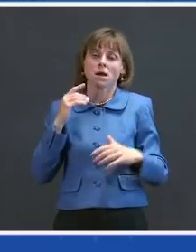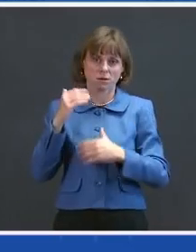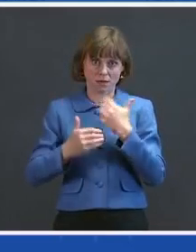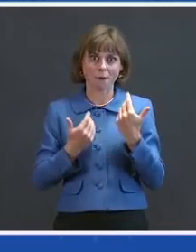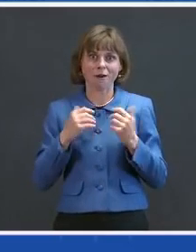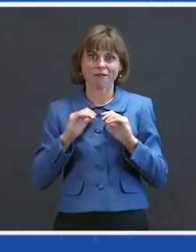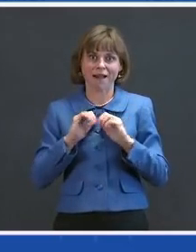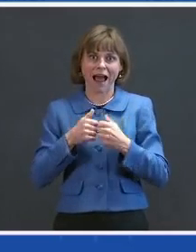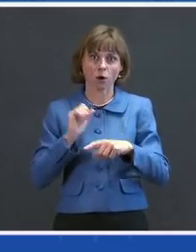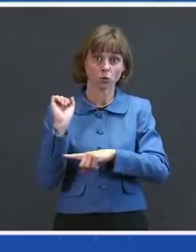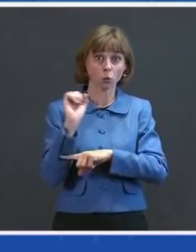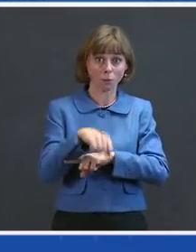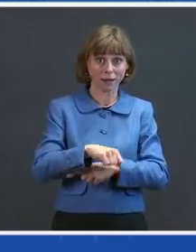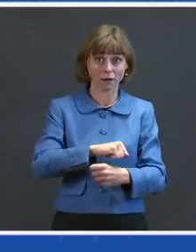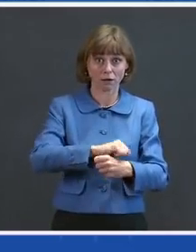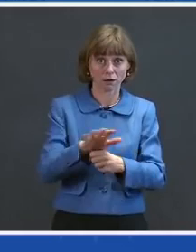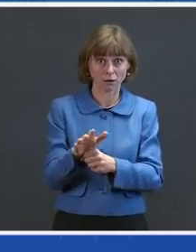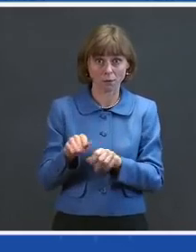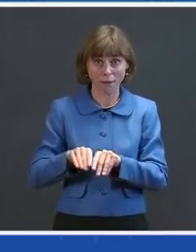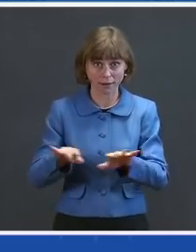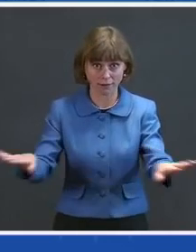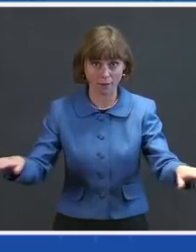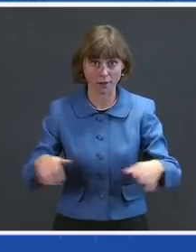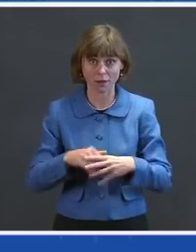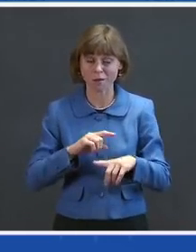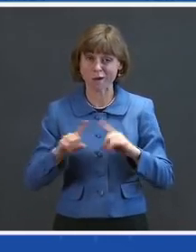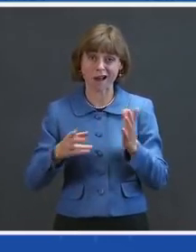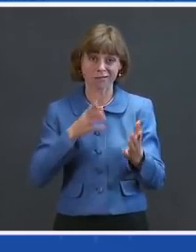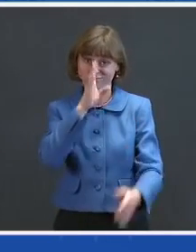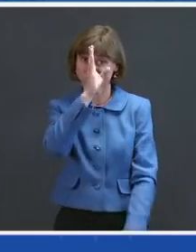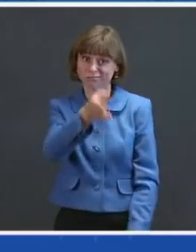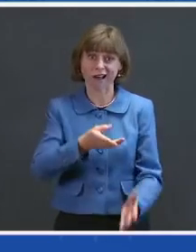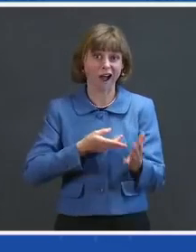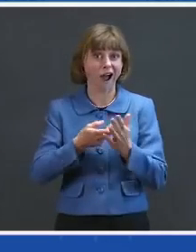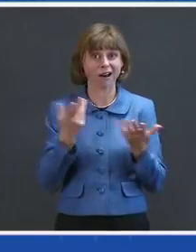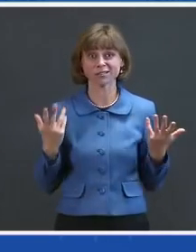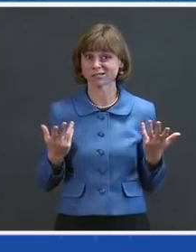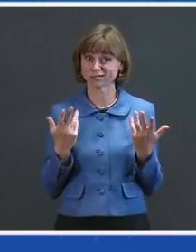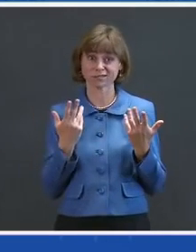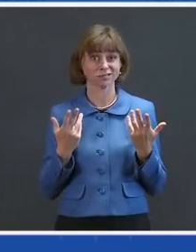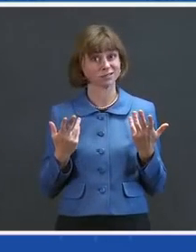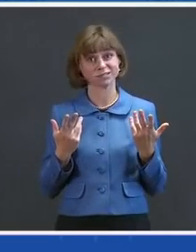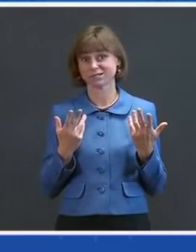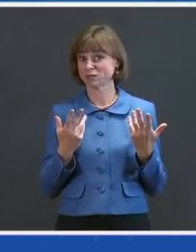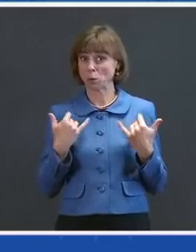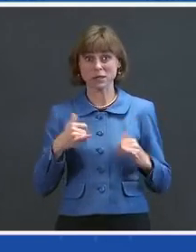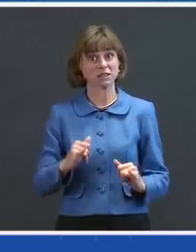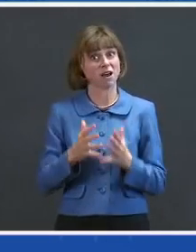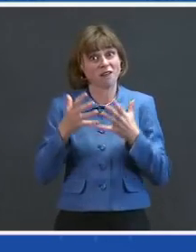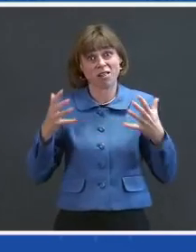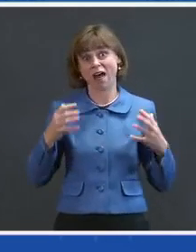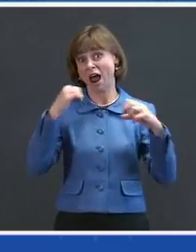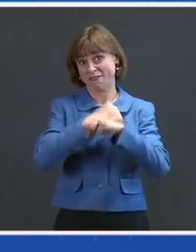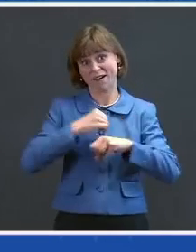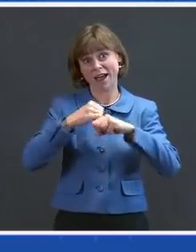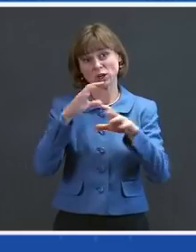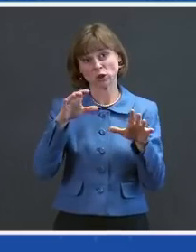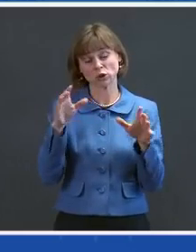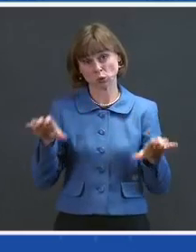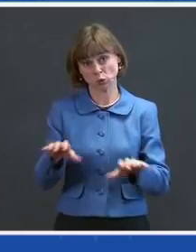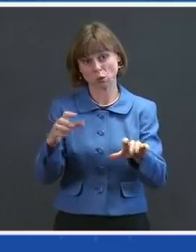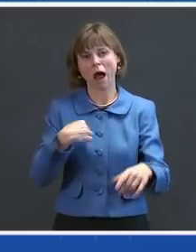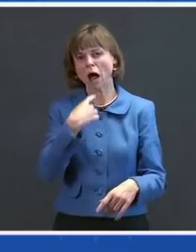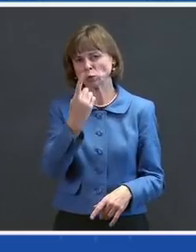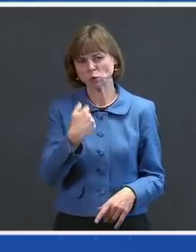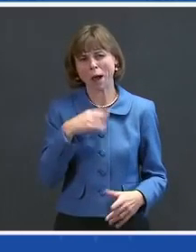But I have to be honest with you. This fight is far from over. I told you I'd be straight up with you from the beginning. As I said many times,